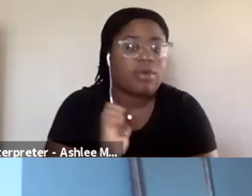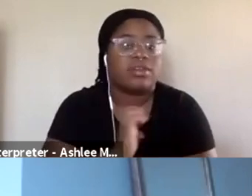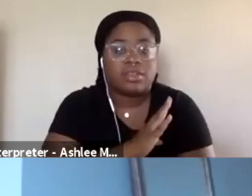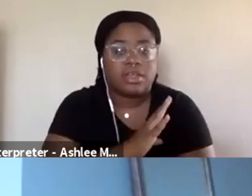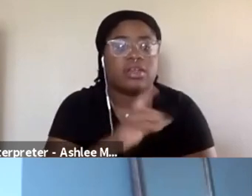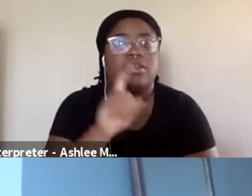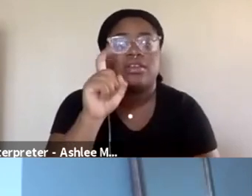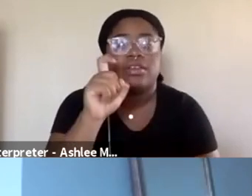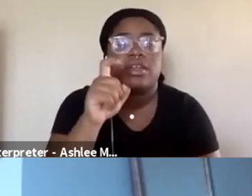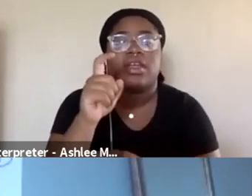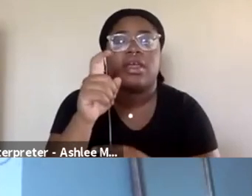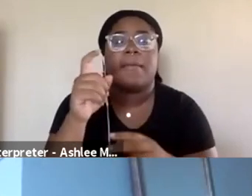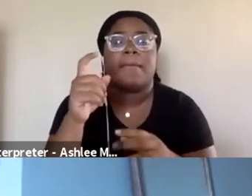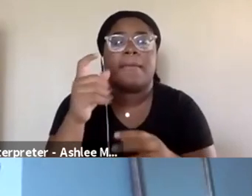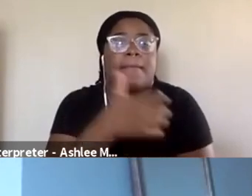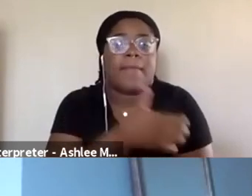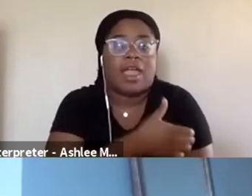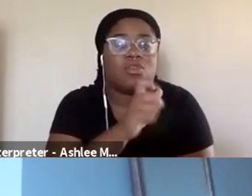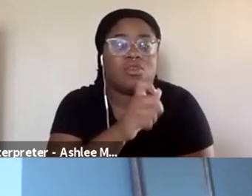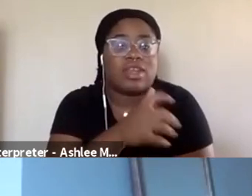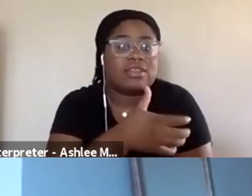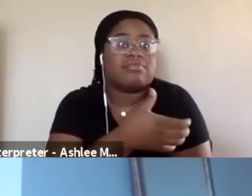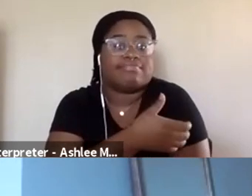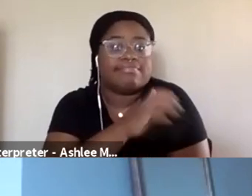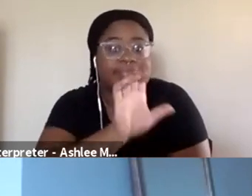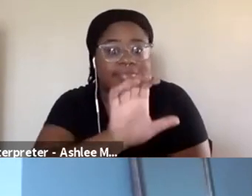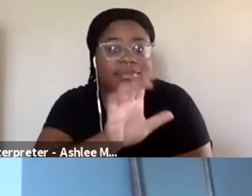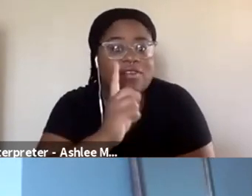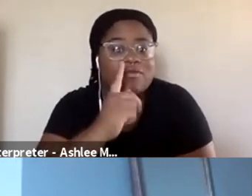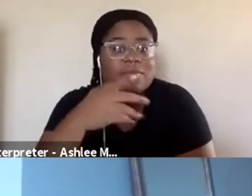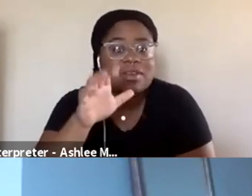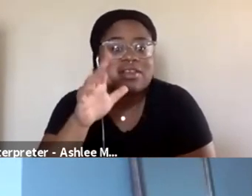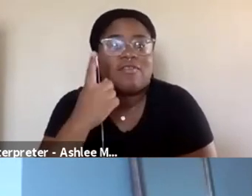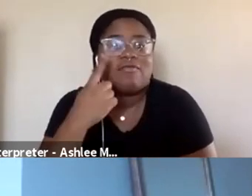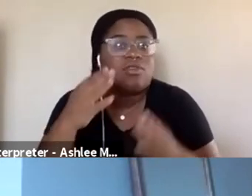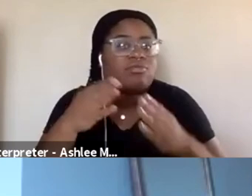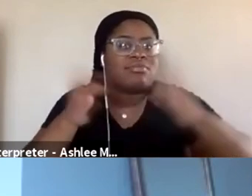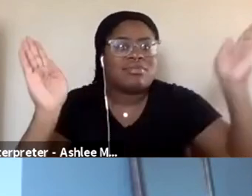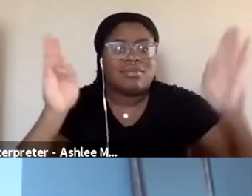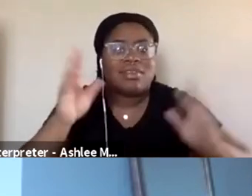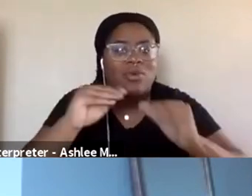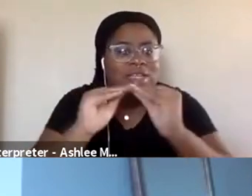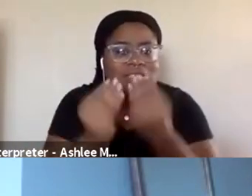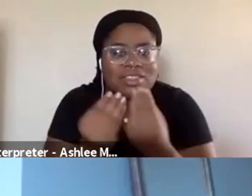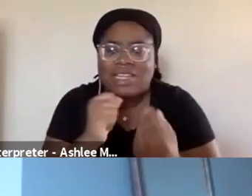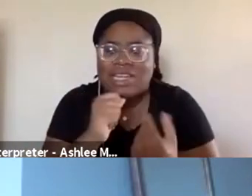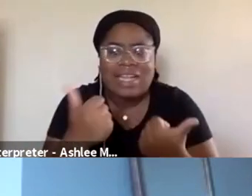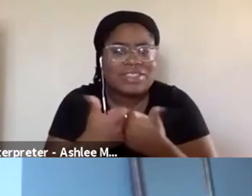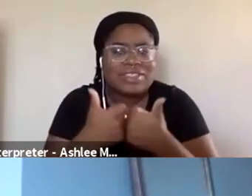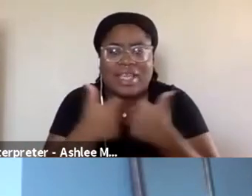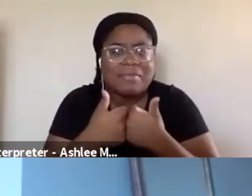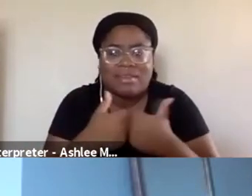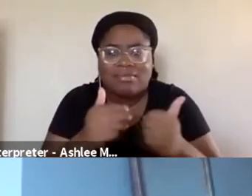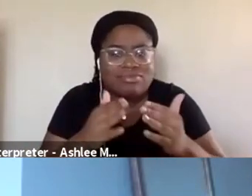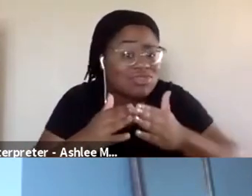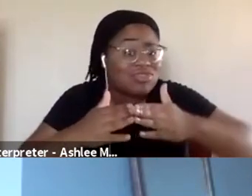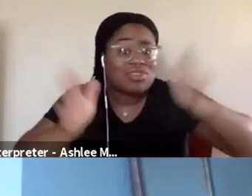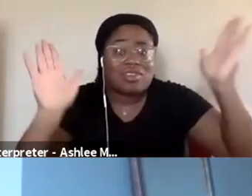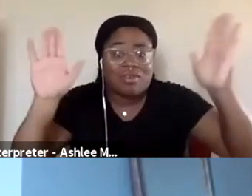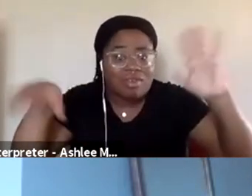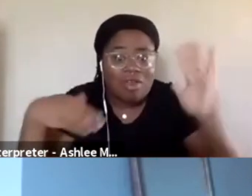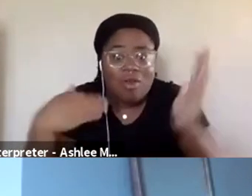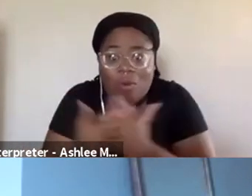way the organization goes. You have to give up some of that. And this goes for like literally every organization. Like it's not just gaming. It's lit literally